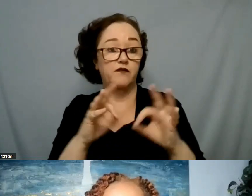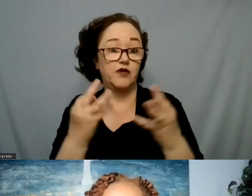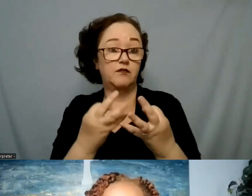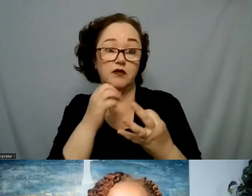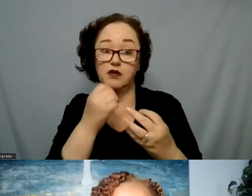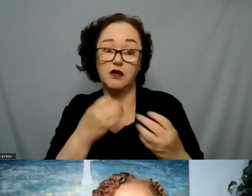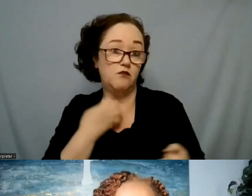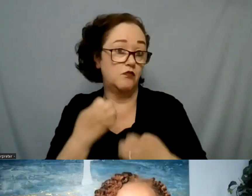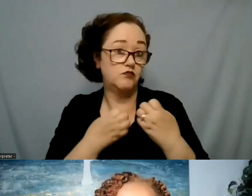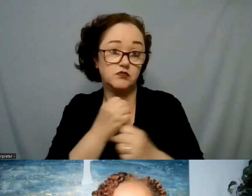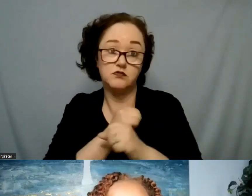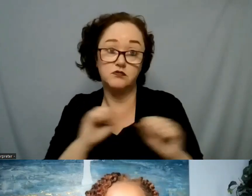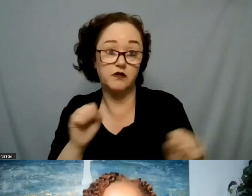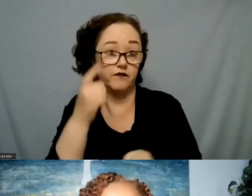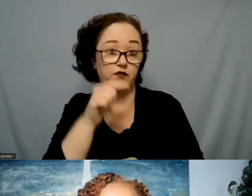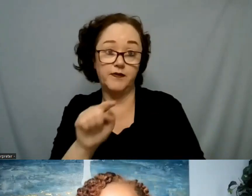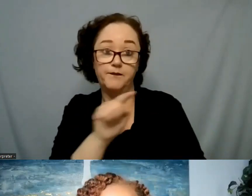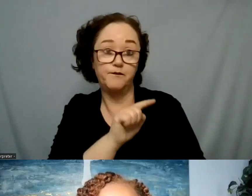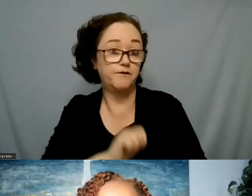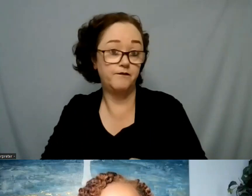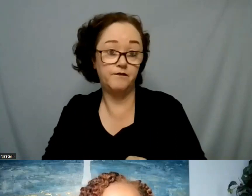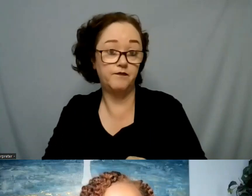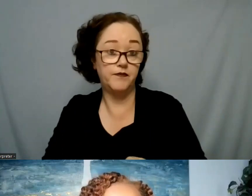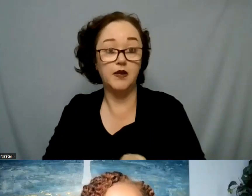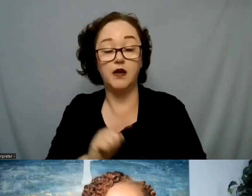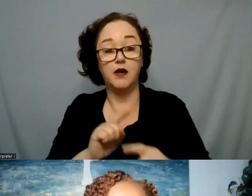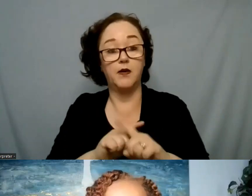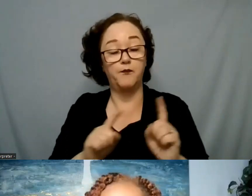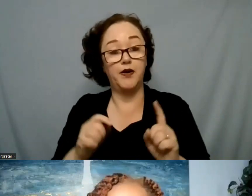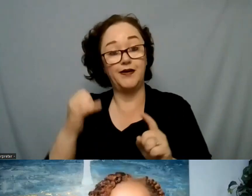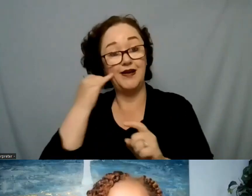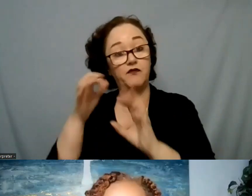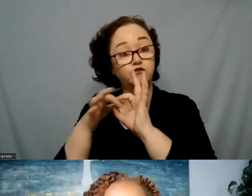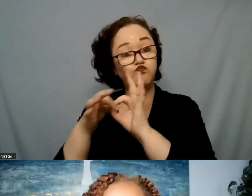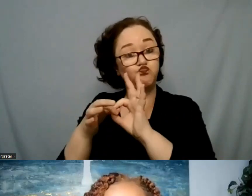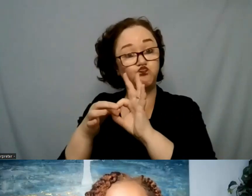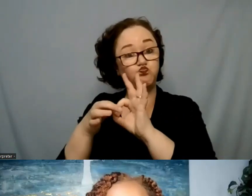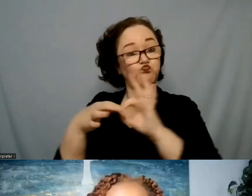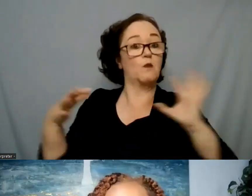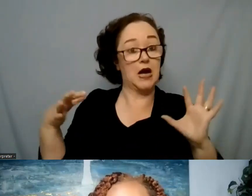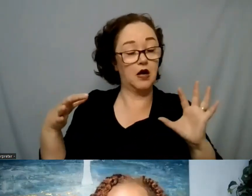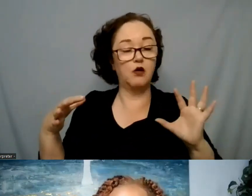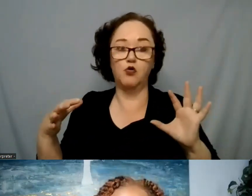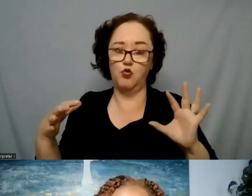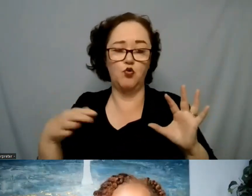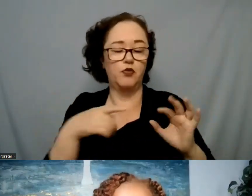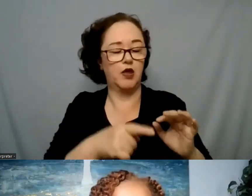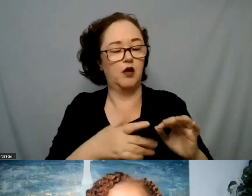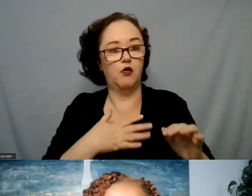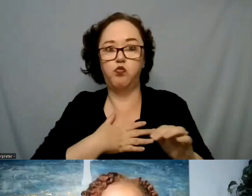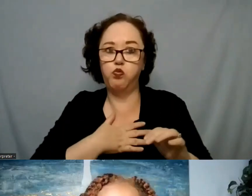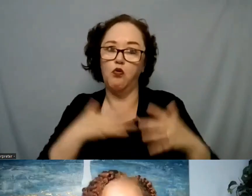it would destroy the client to not have a relationship with their family and so we have to find how can we set some boundaries